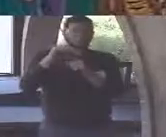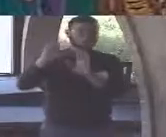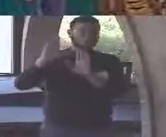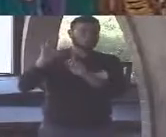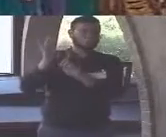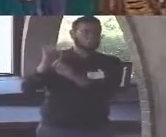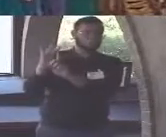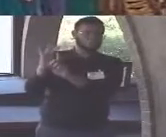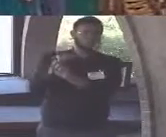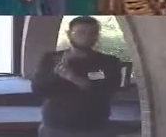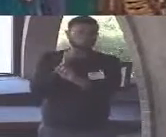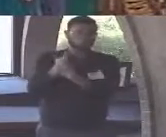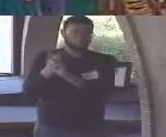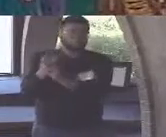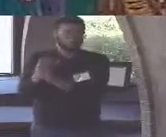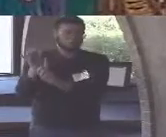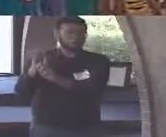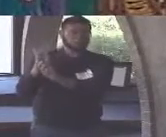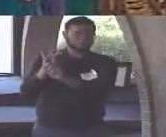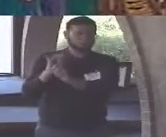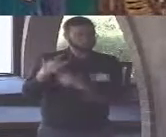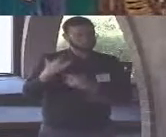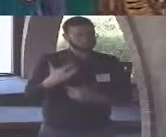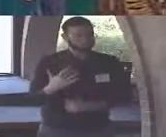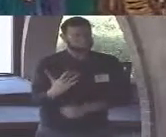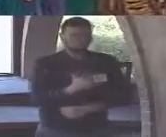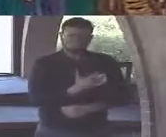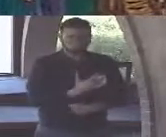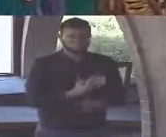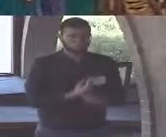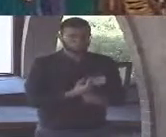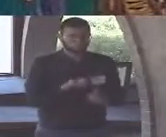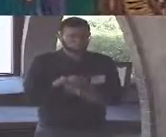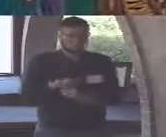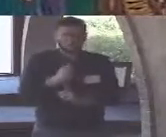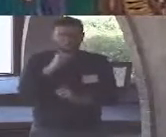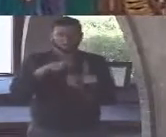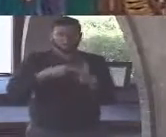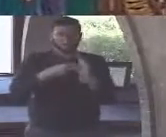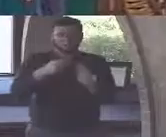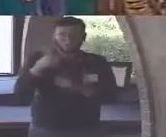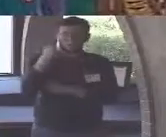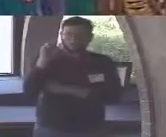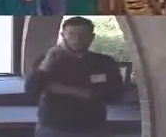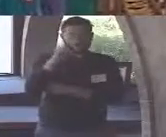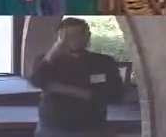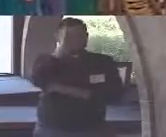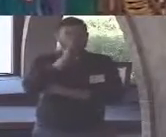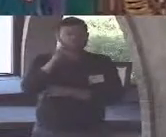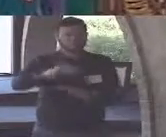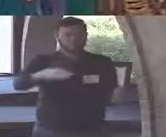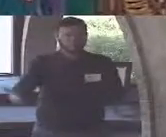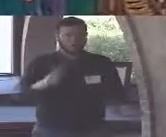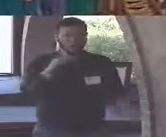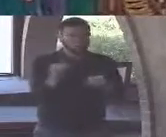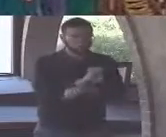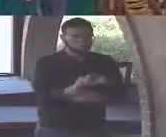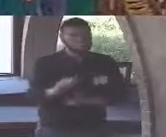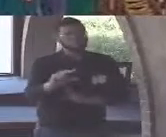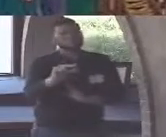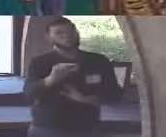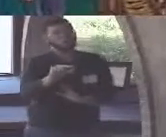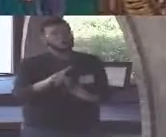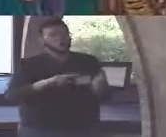literal death of a literal God he's simply noting observing really that in a modern age of science